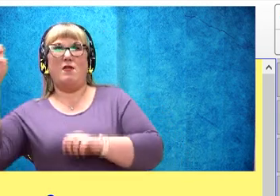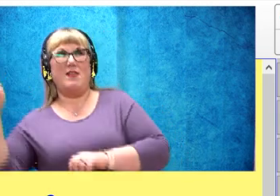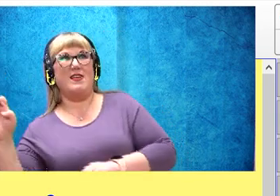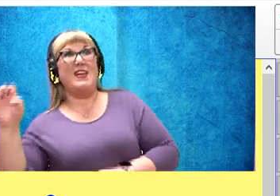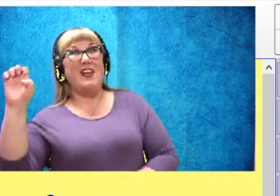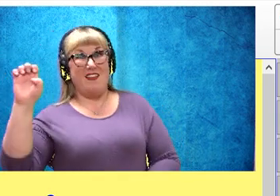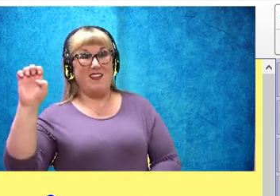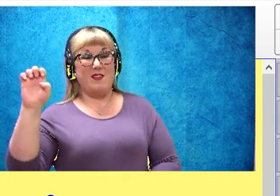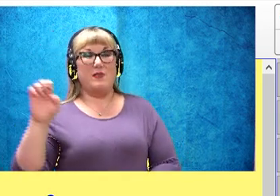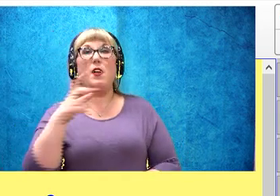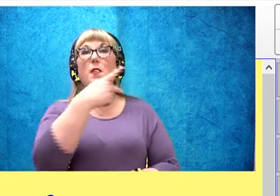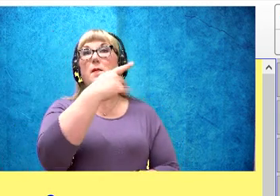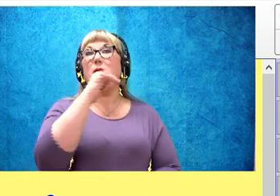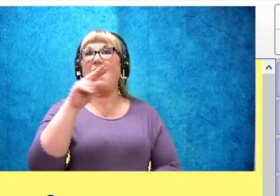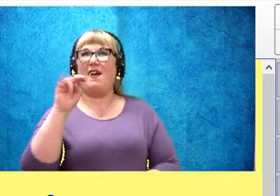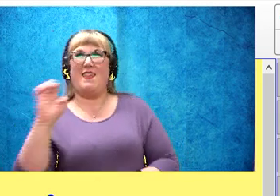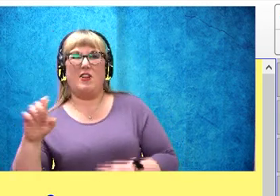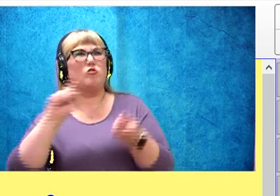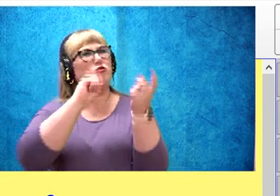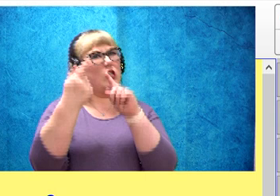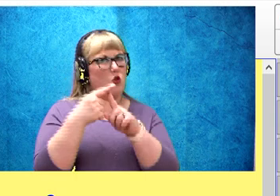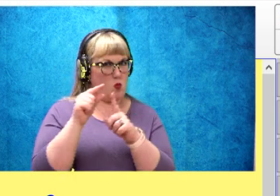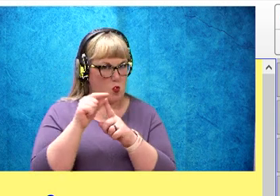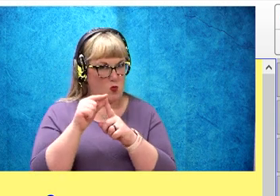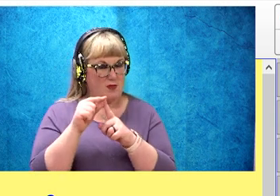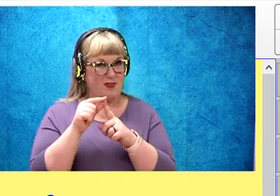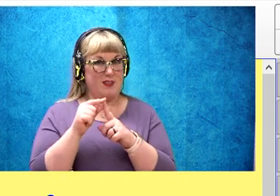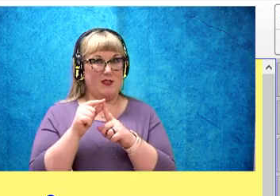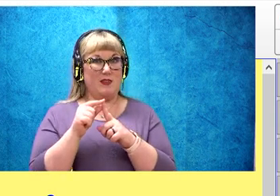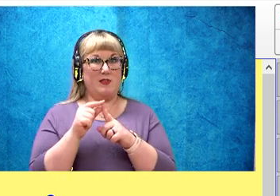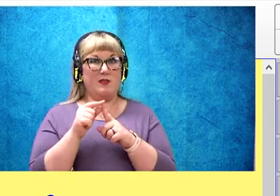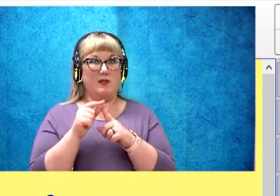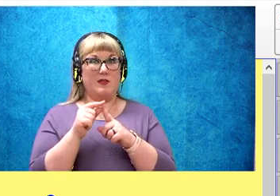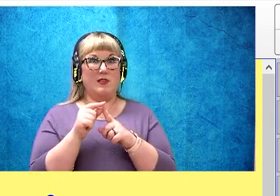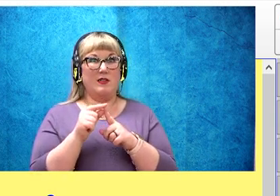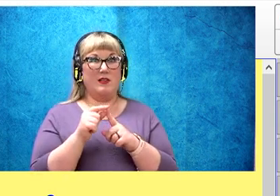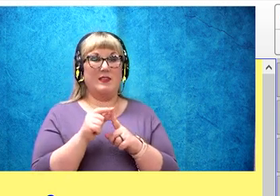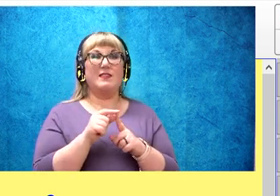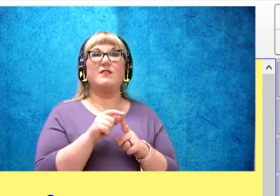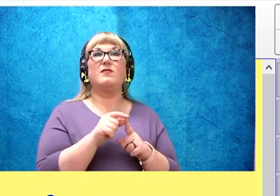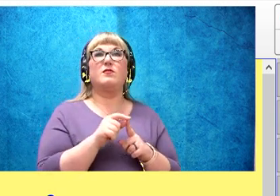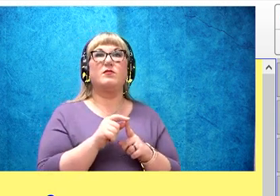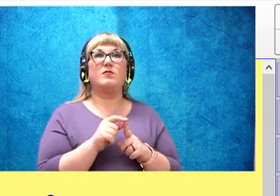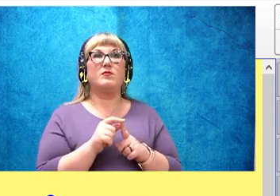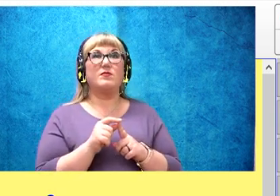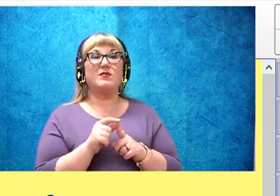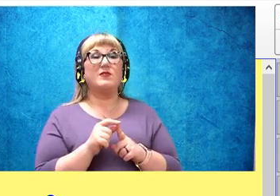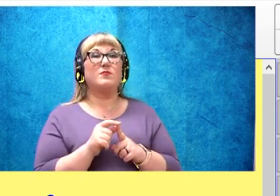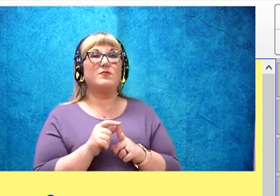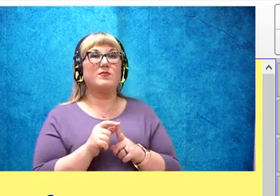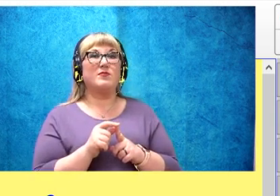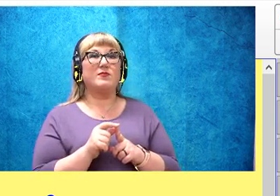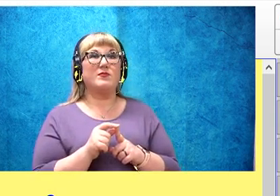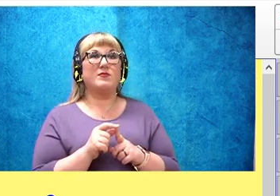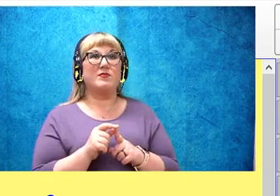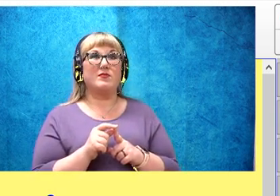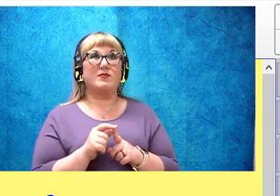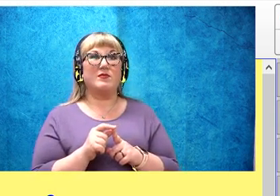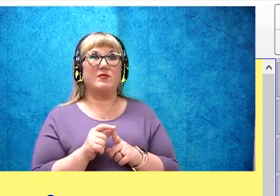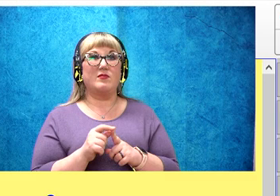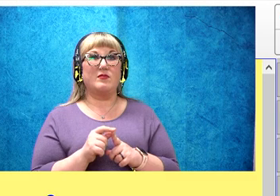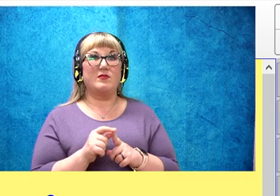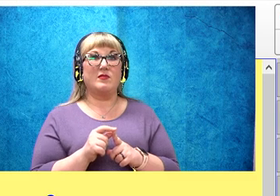Let's look at another one. Here, T closes the door on the letter A, so A cannot say its name.